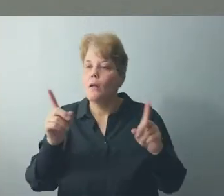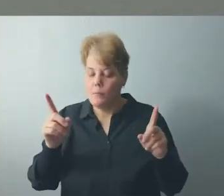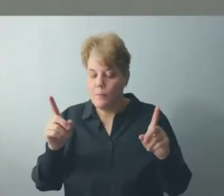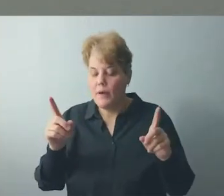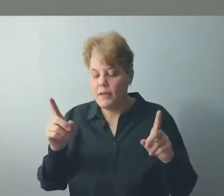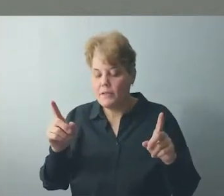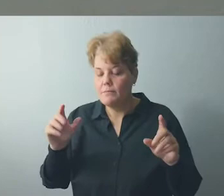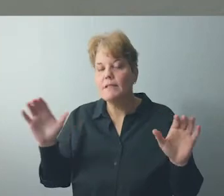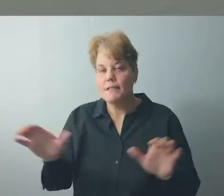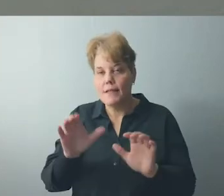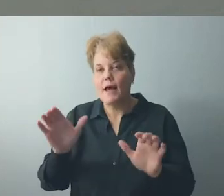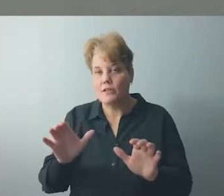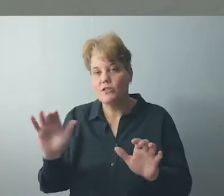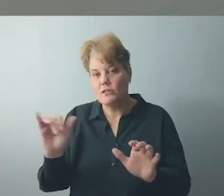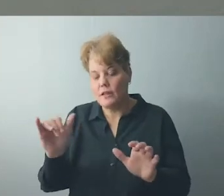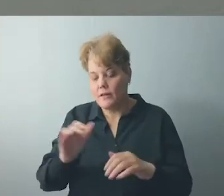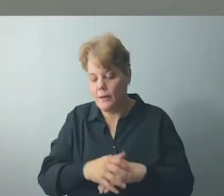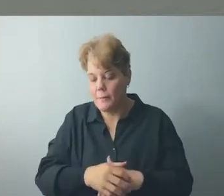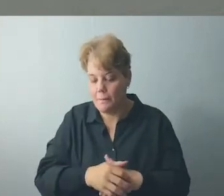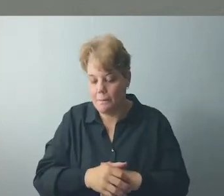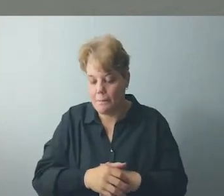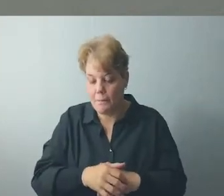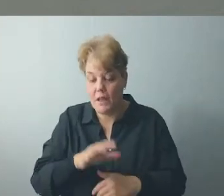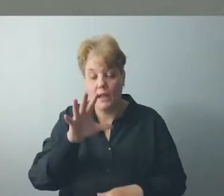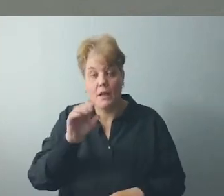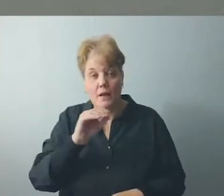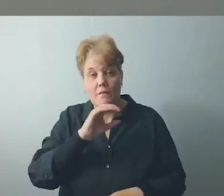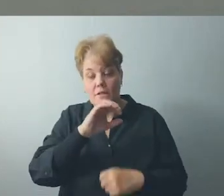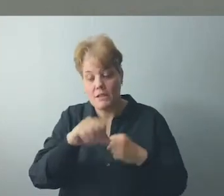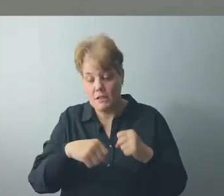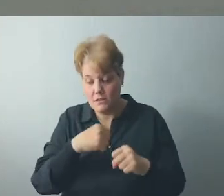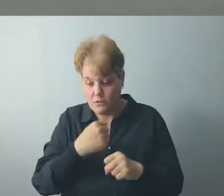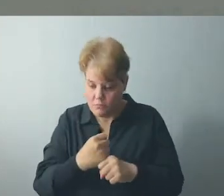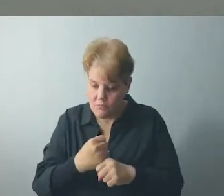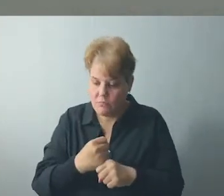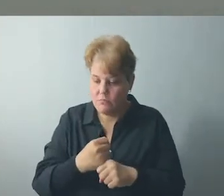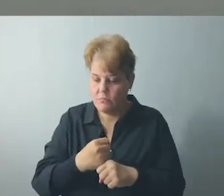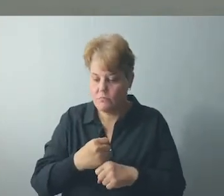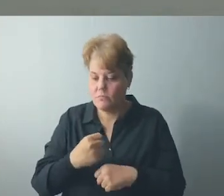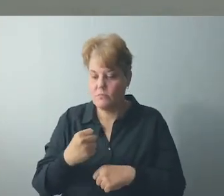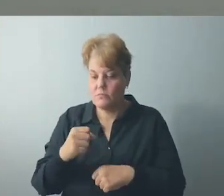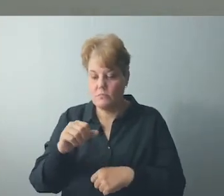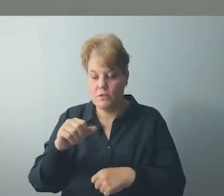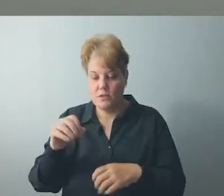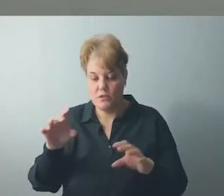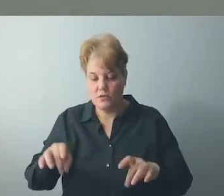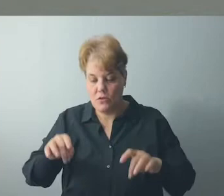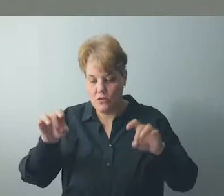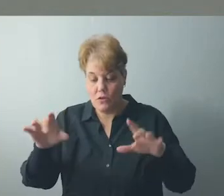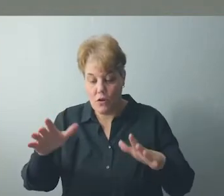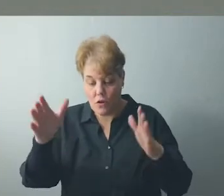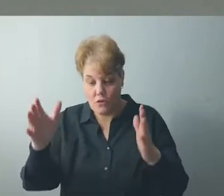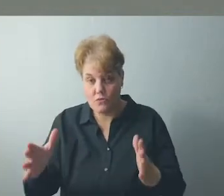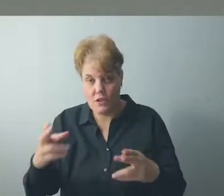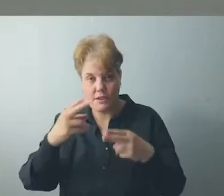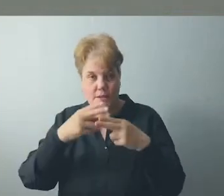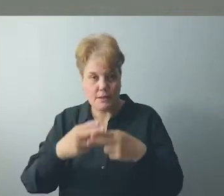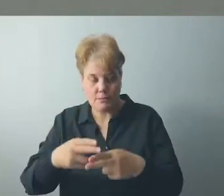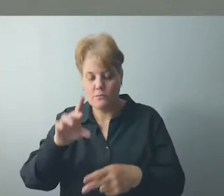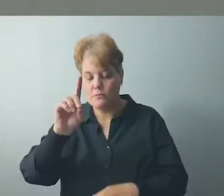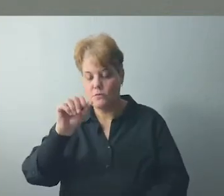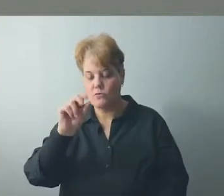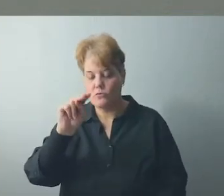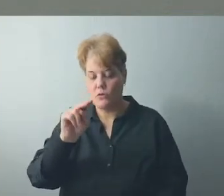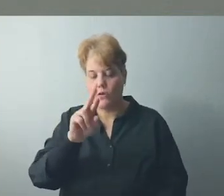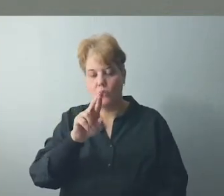for the last 50 years he's lived across the street from a rock cliff at the entrance to Sydney